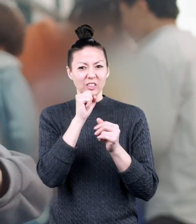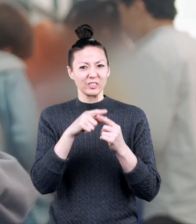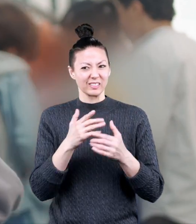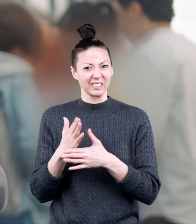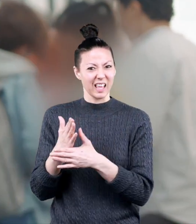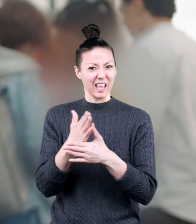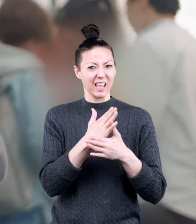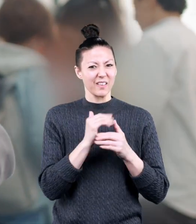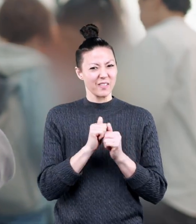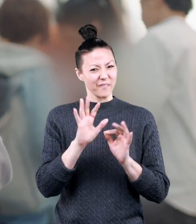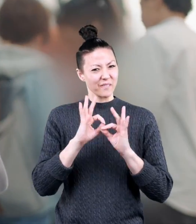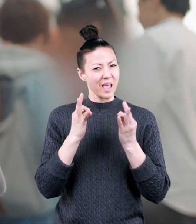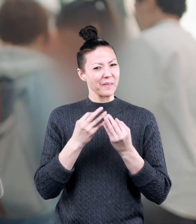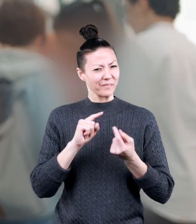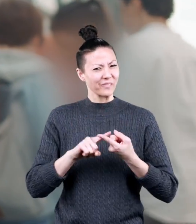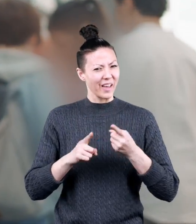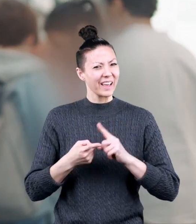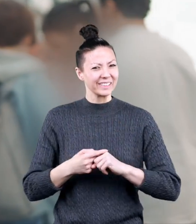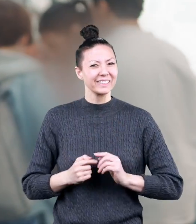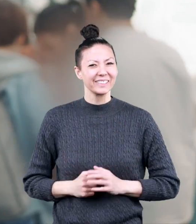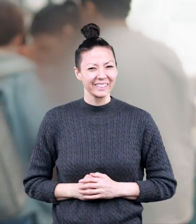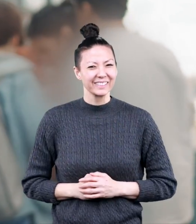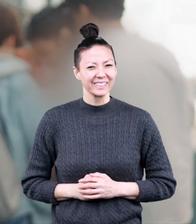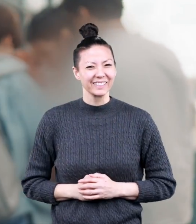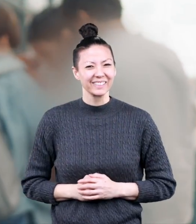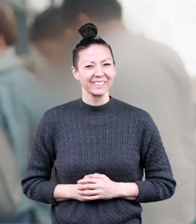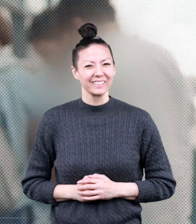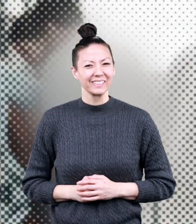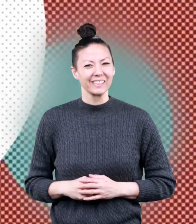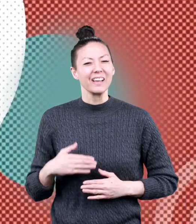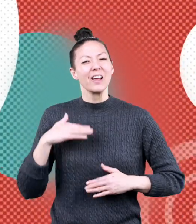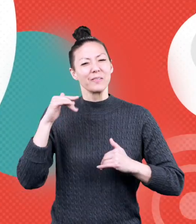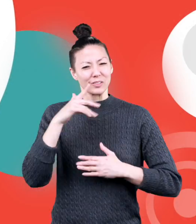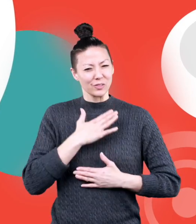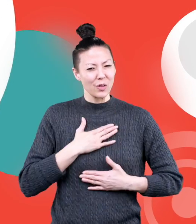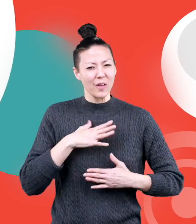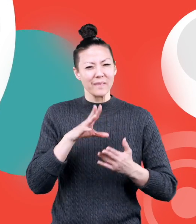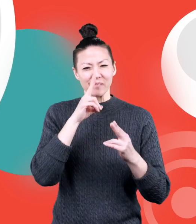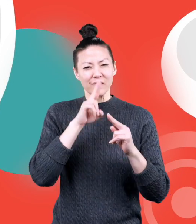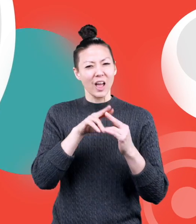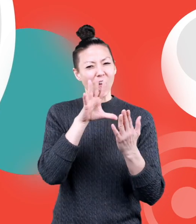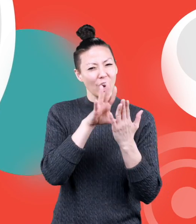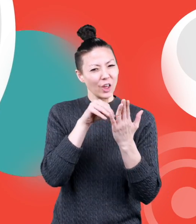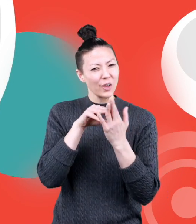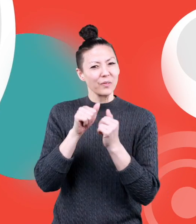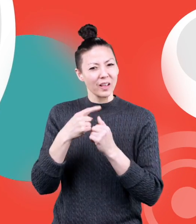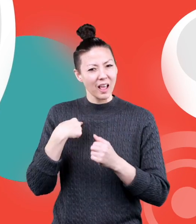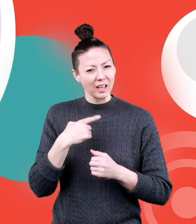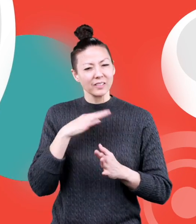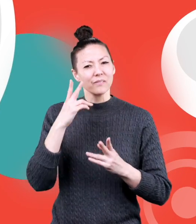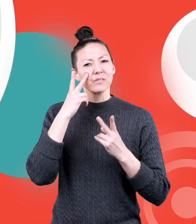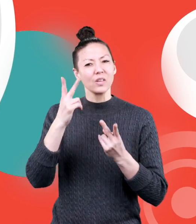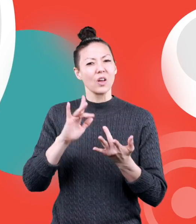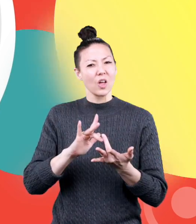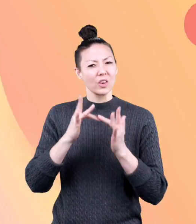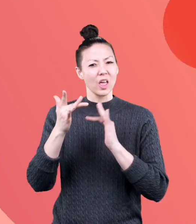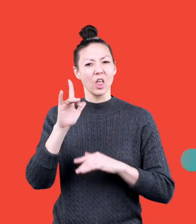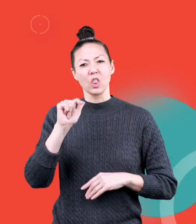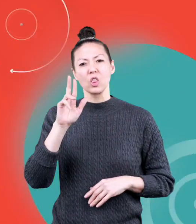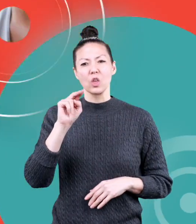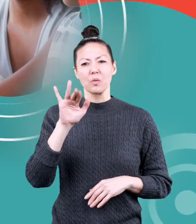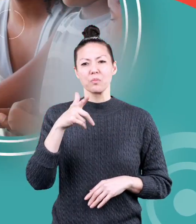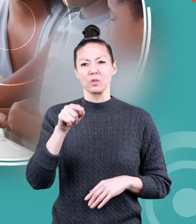Talk about a cool fact to share with your family and friends. Hope you had fun learning with us. Visit